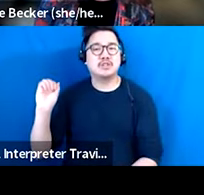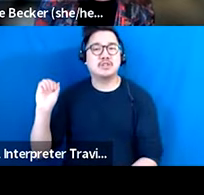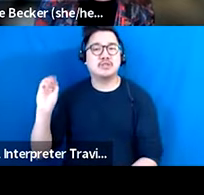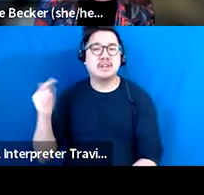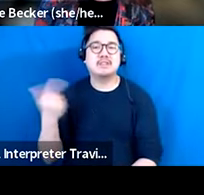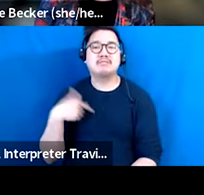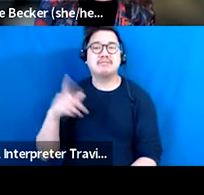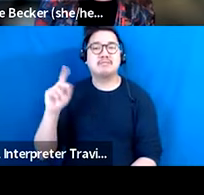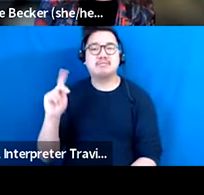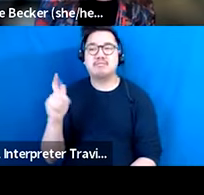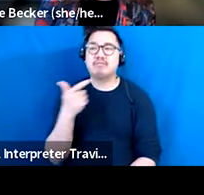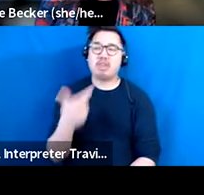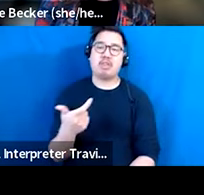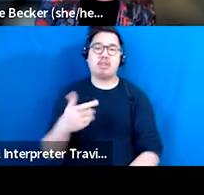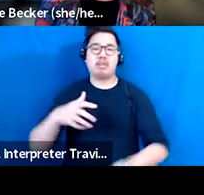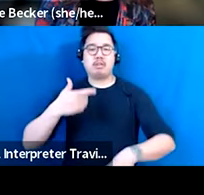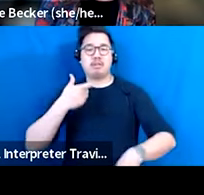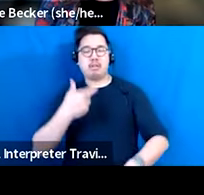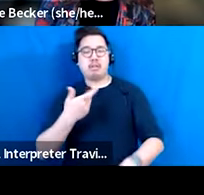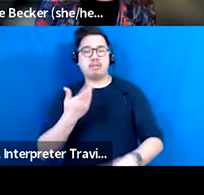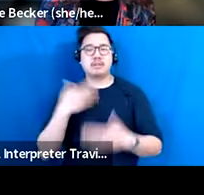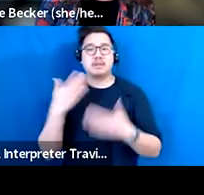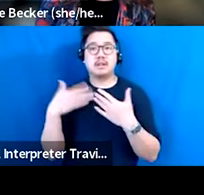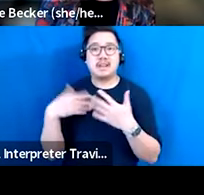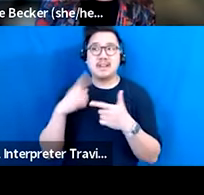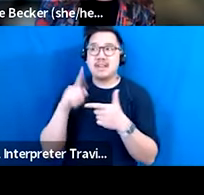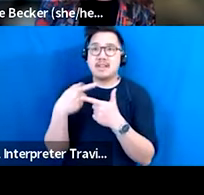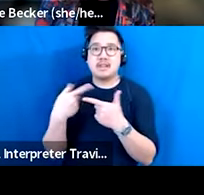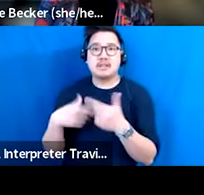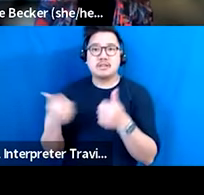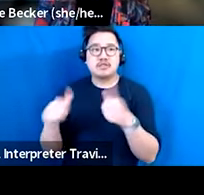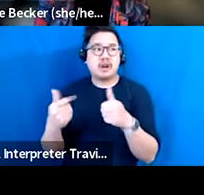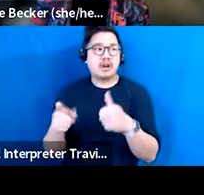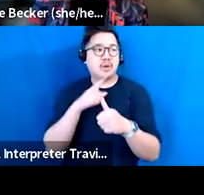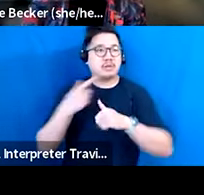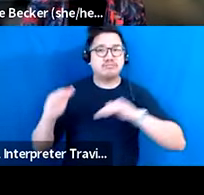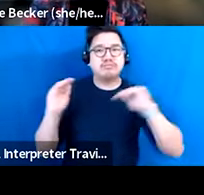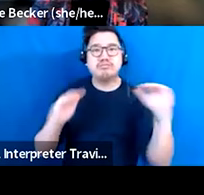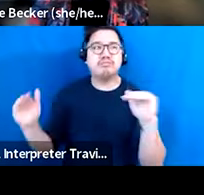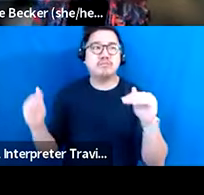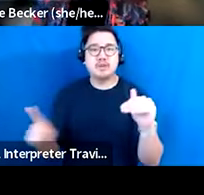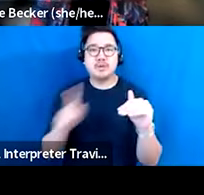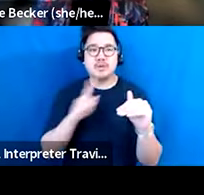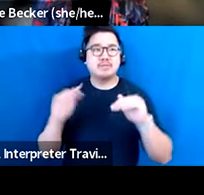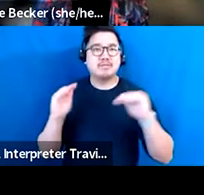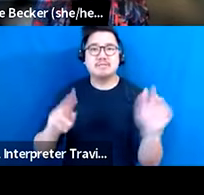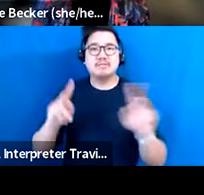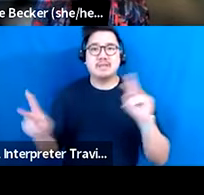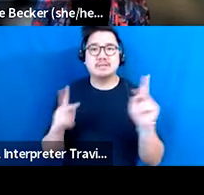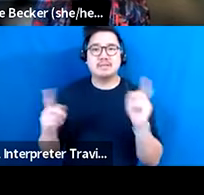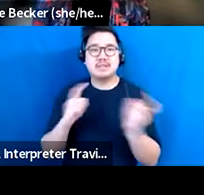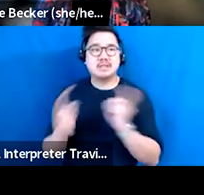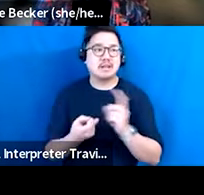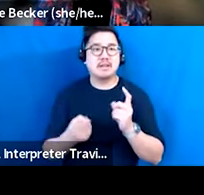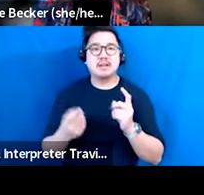comforts around us. To pierce through that and to energize people to change that habit that is now